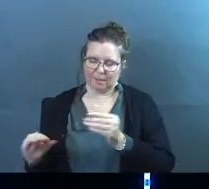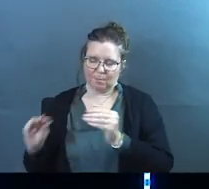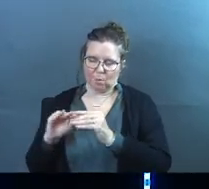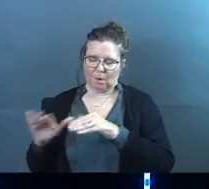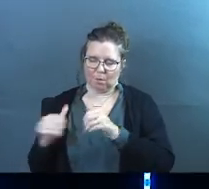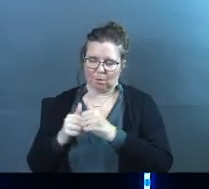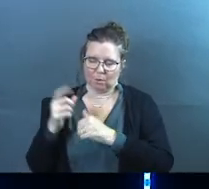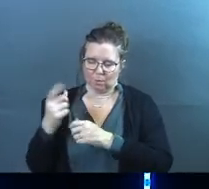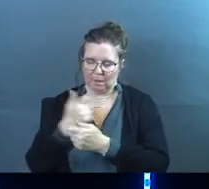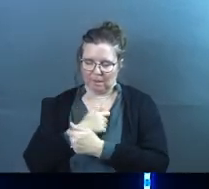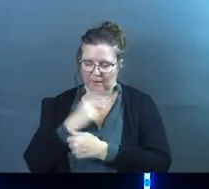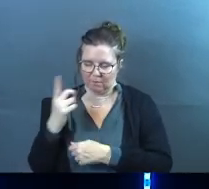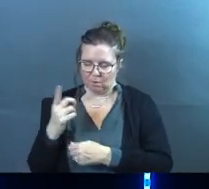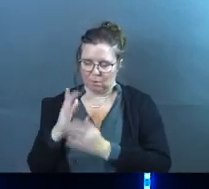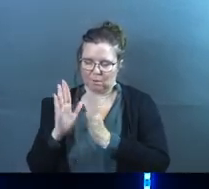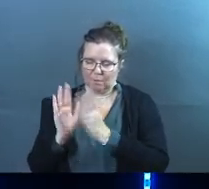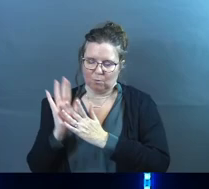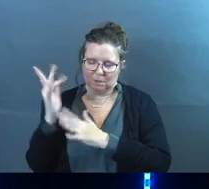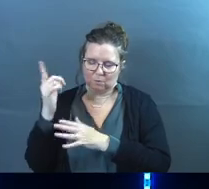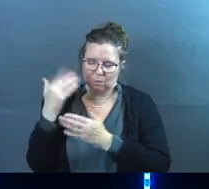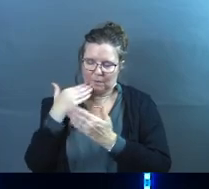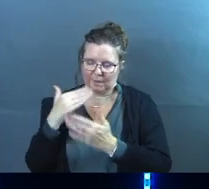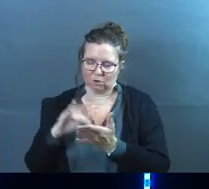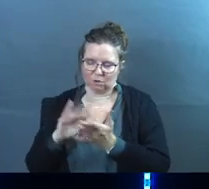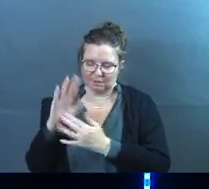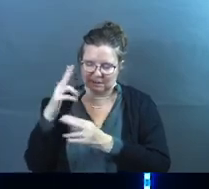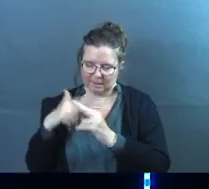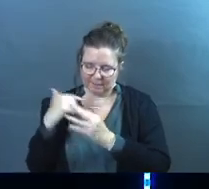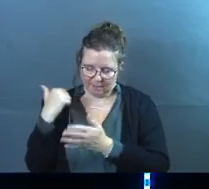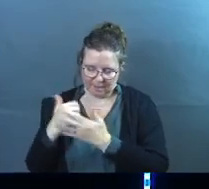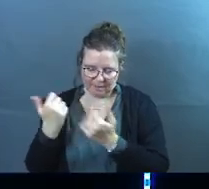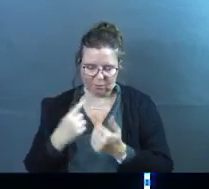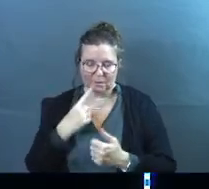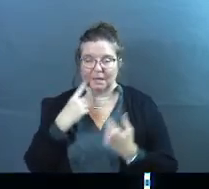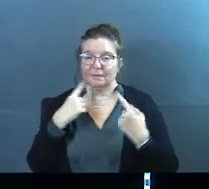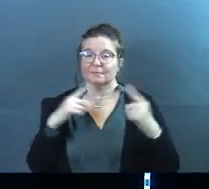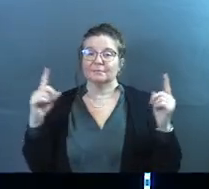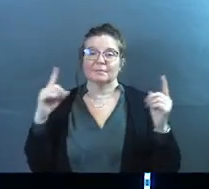more in our walk with you. We love you, we praise you, and we thank you. It's in Jesus' name we pray and everybody said, amen.